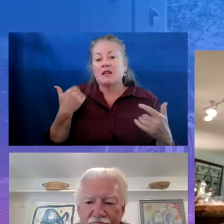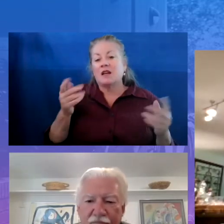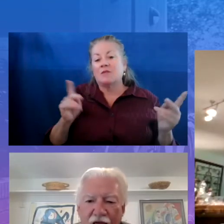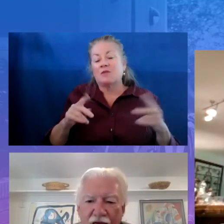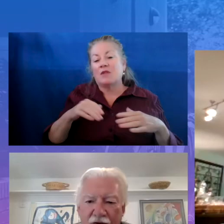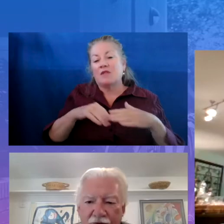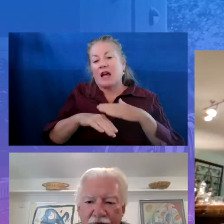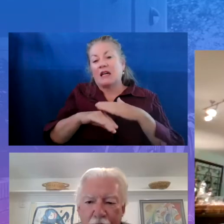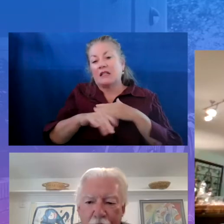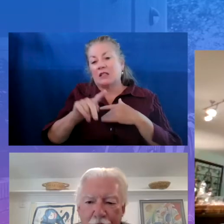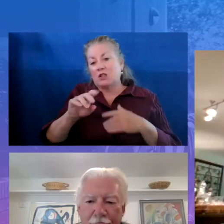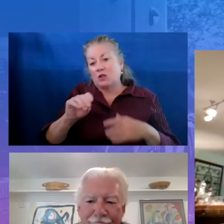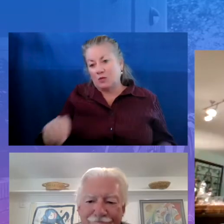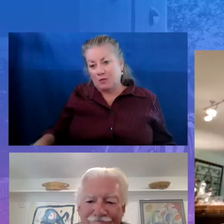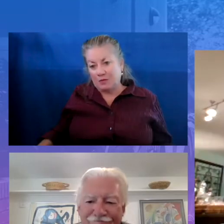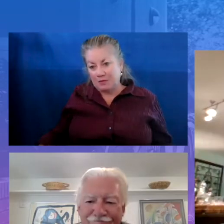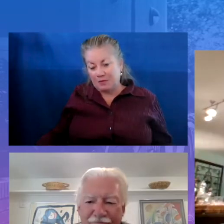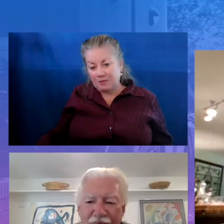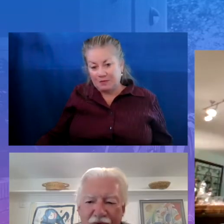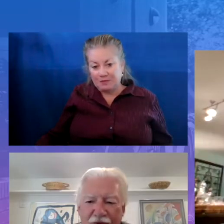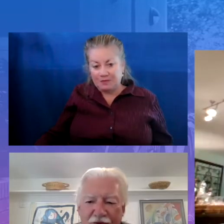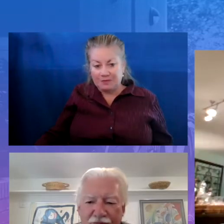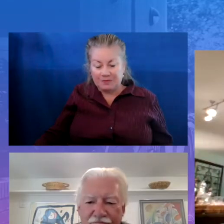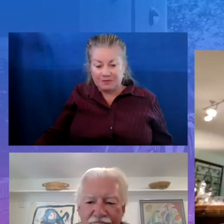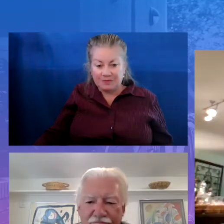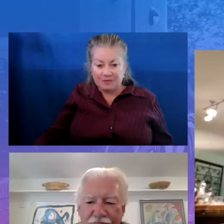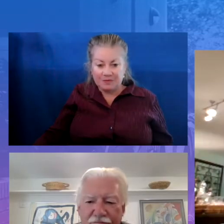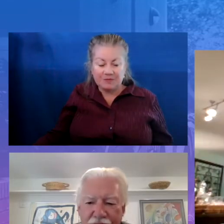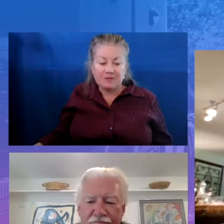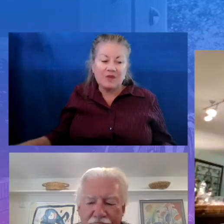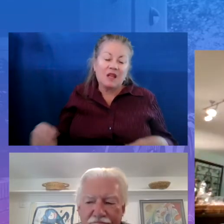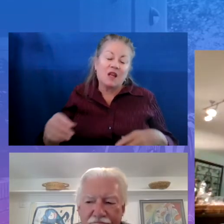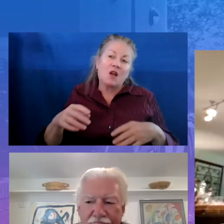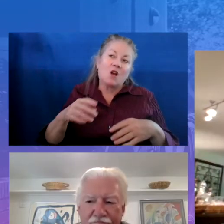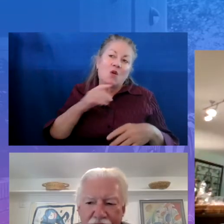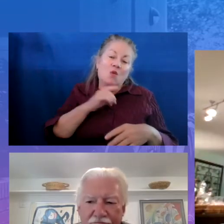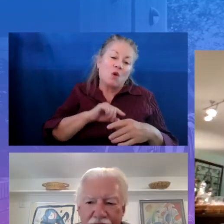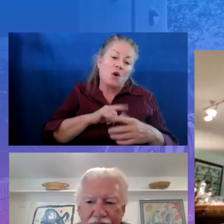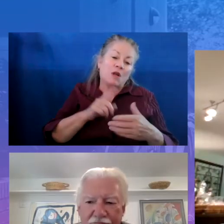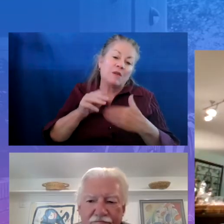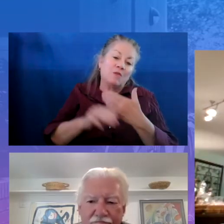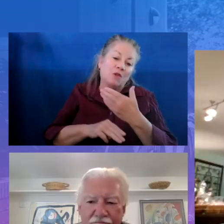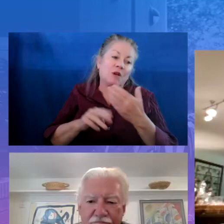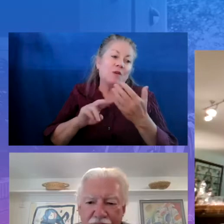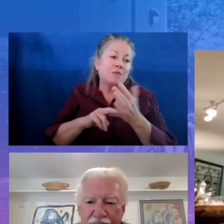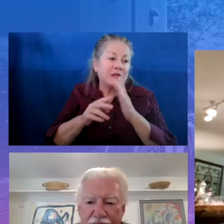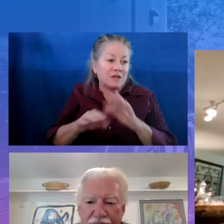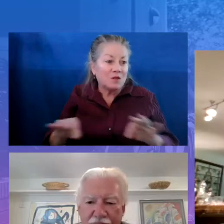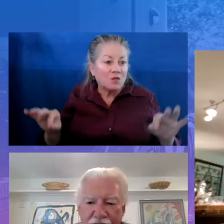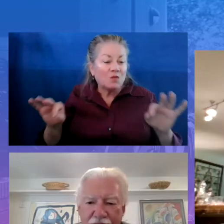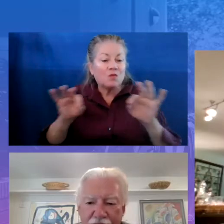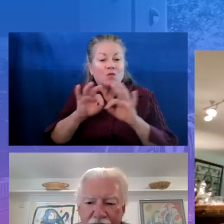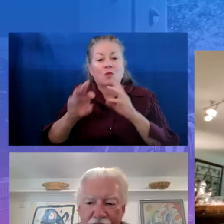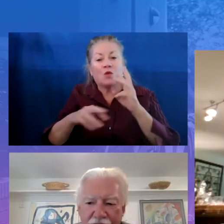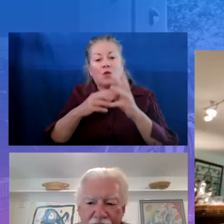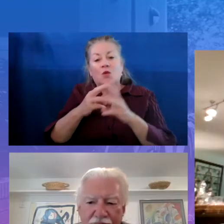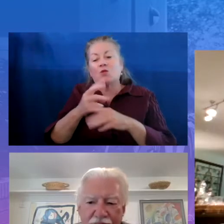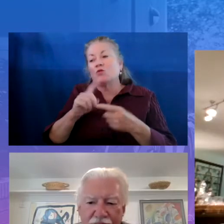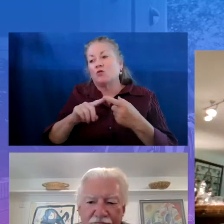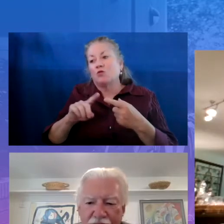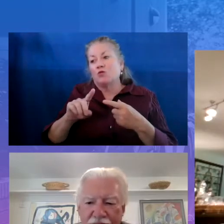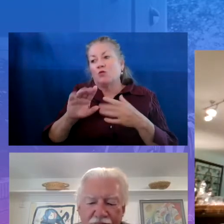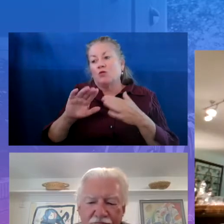Quality programming means the world to a community with small resources